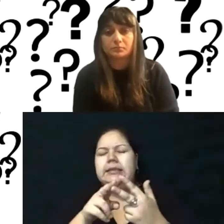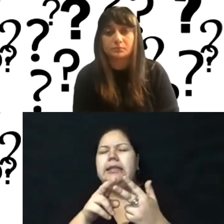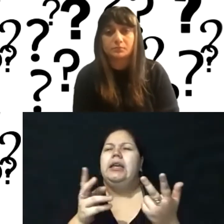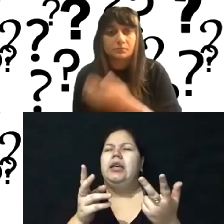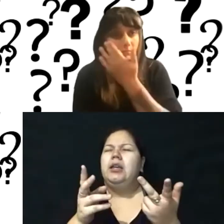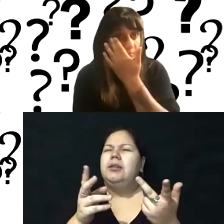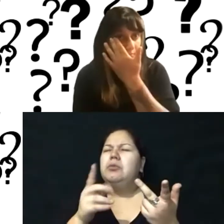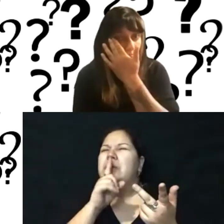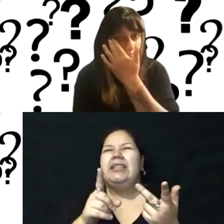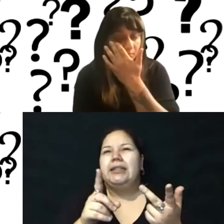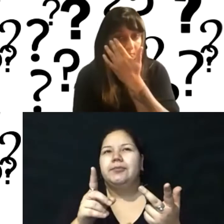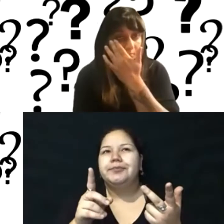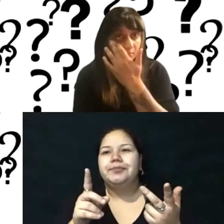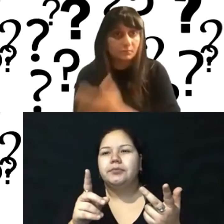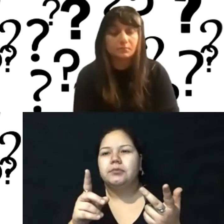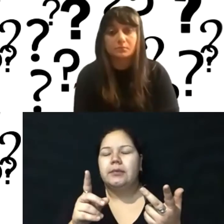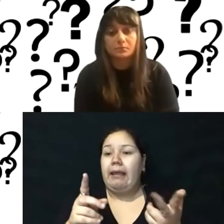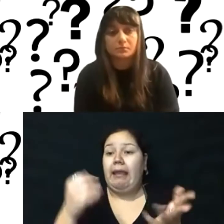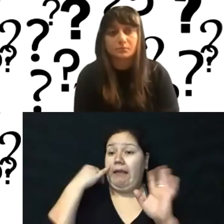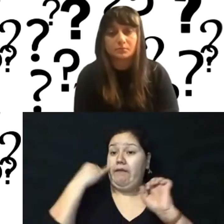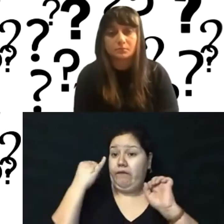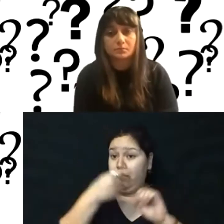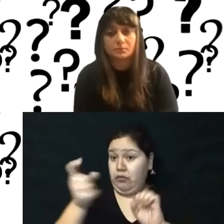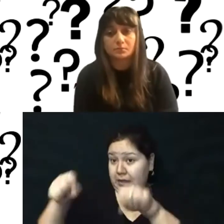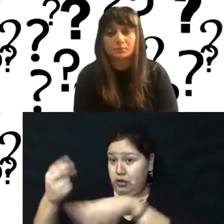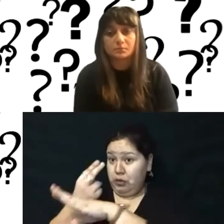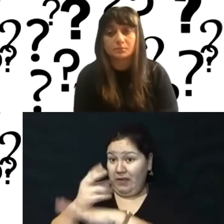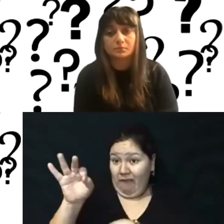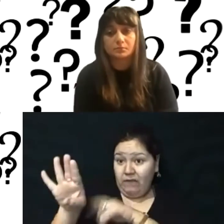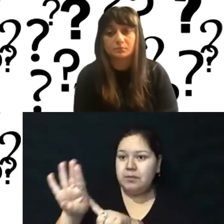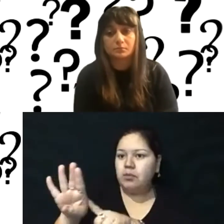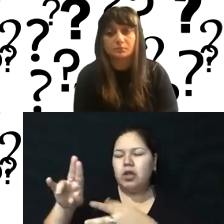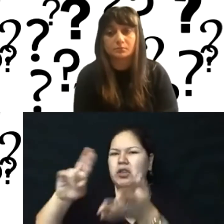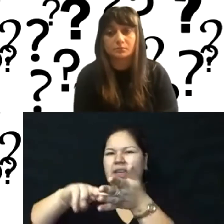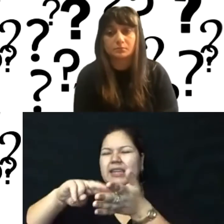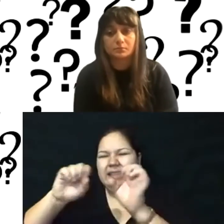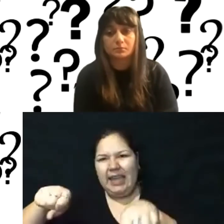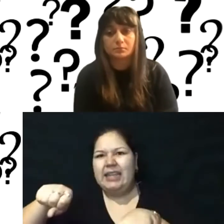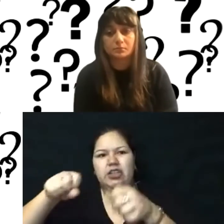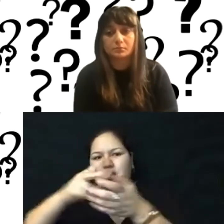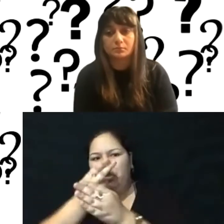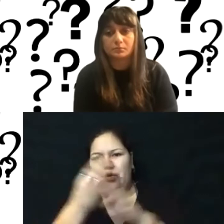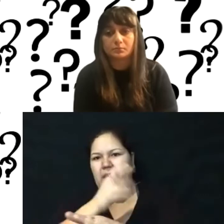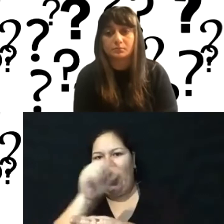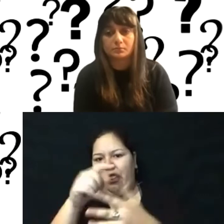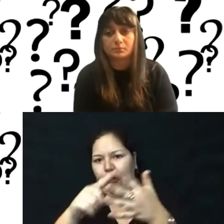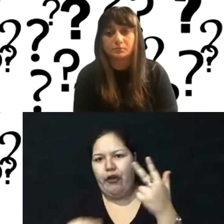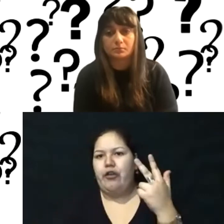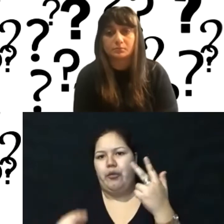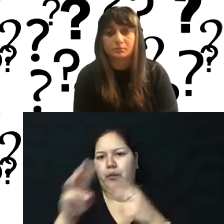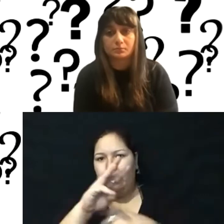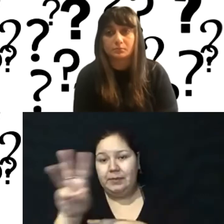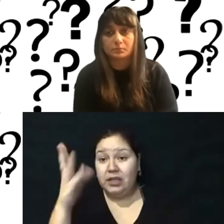if you can use Facebook, then you can use most of these other sites. And what they are really is, is that for a monthly fee,